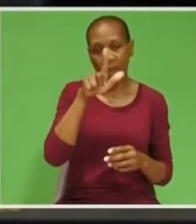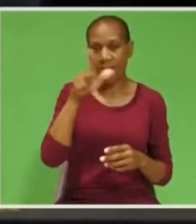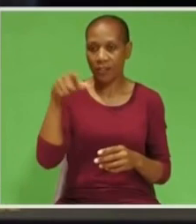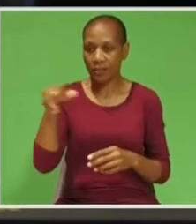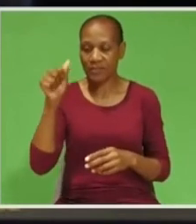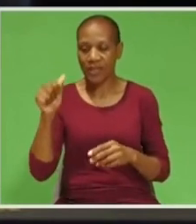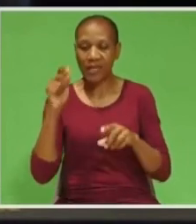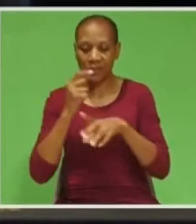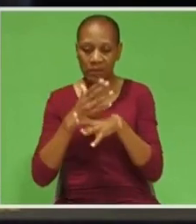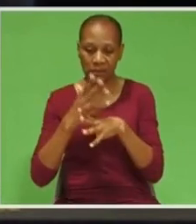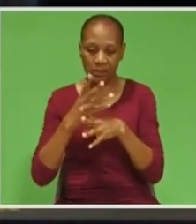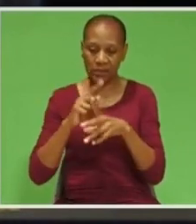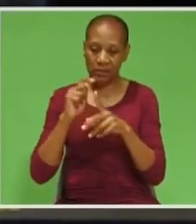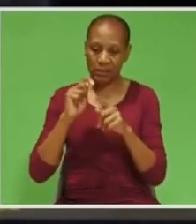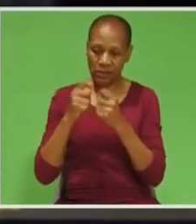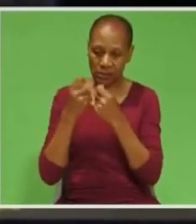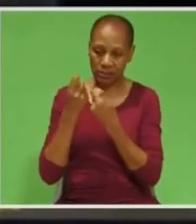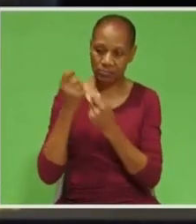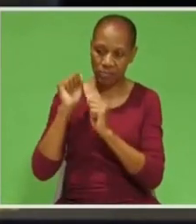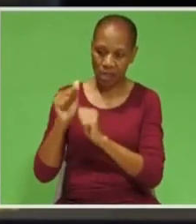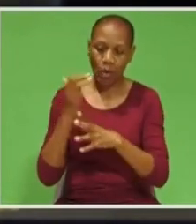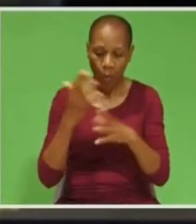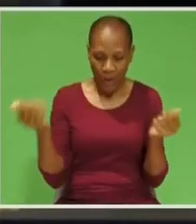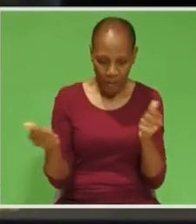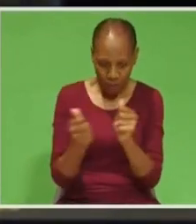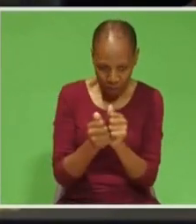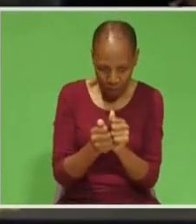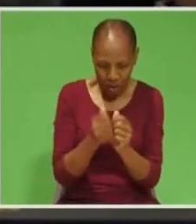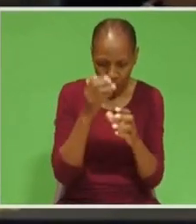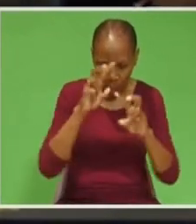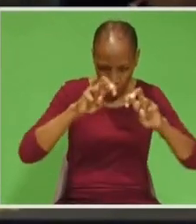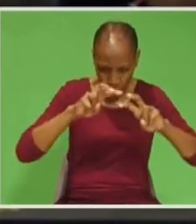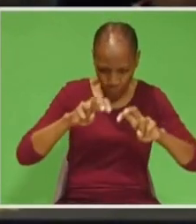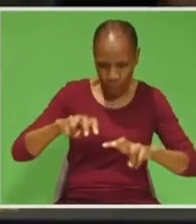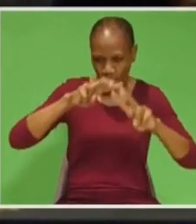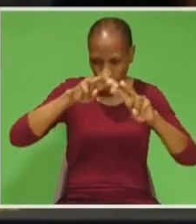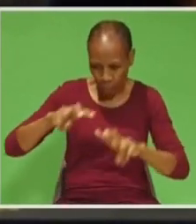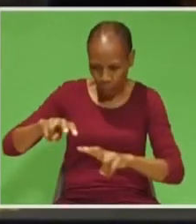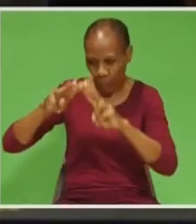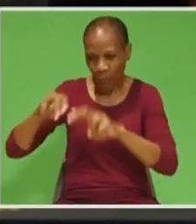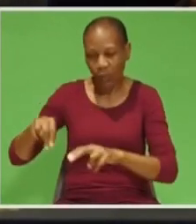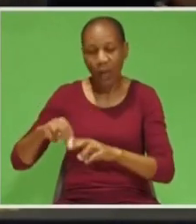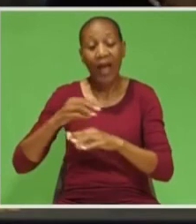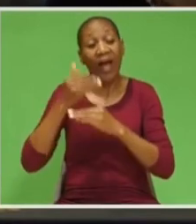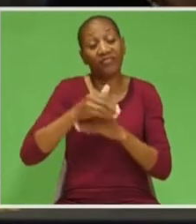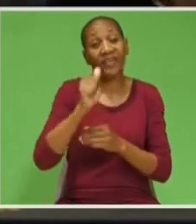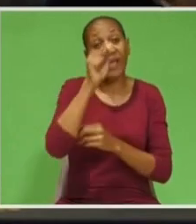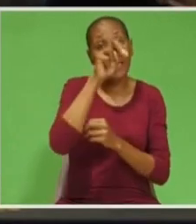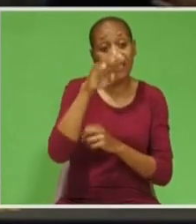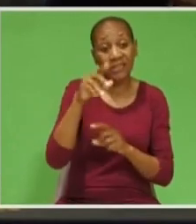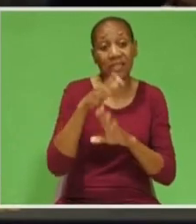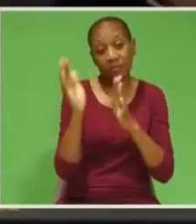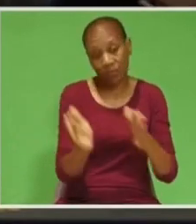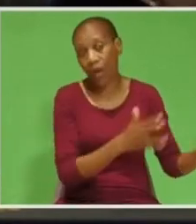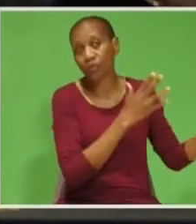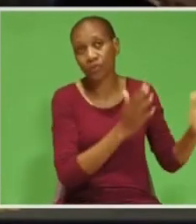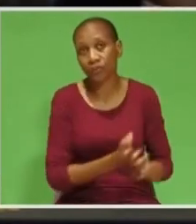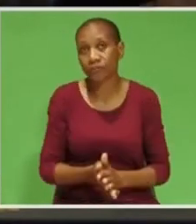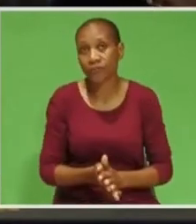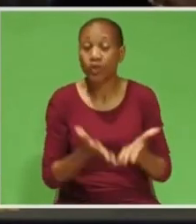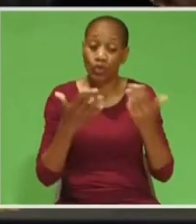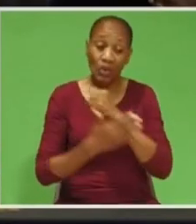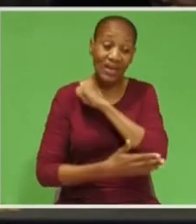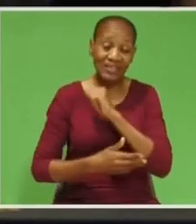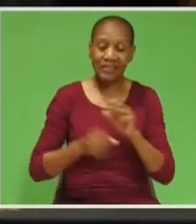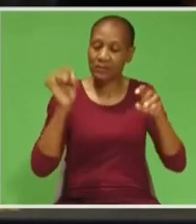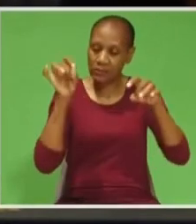with her team, rolled up their sleeves, got stuck in to clean up an ANC mass. Why is the country suffering